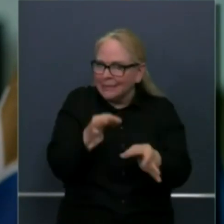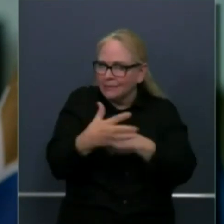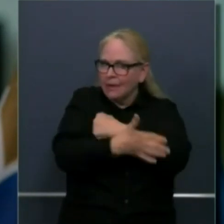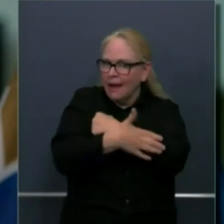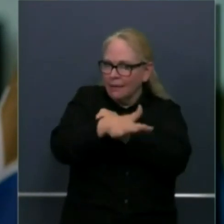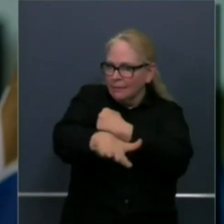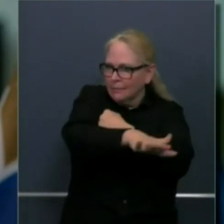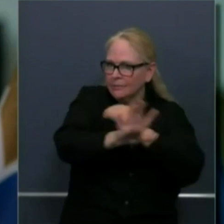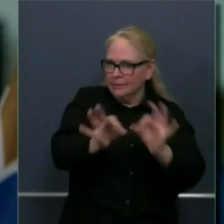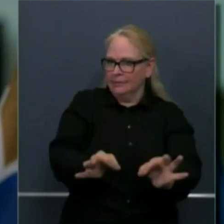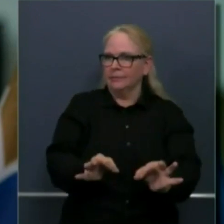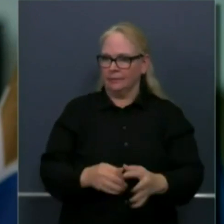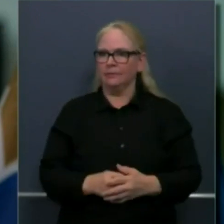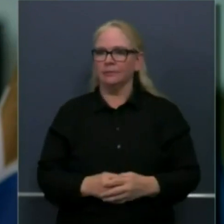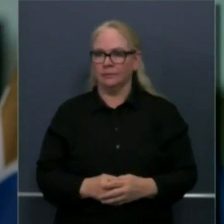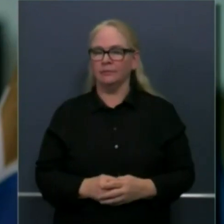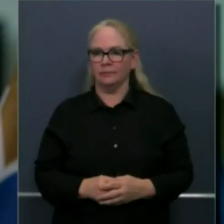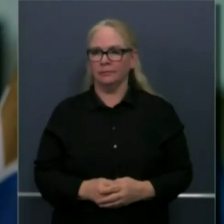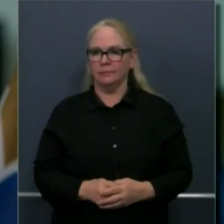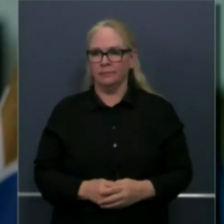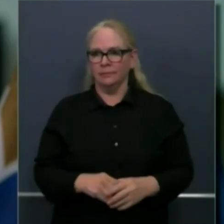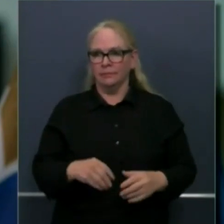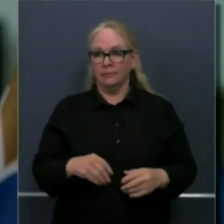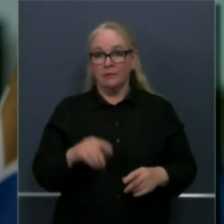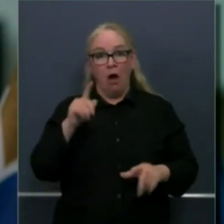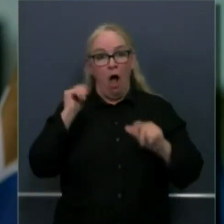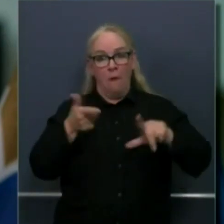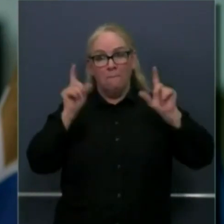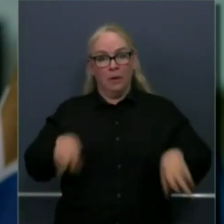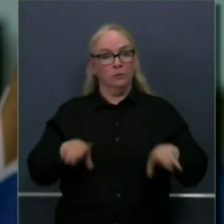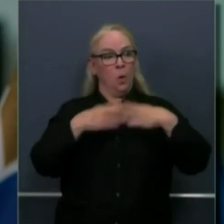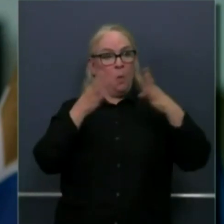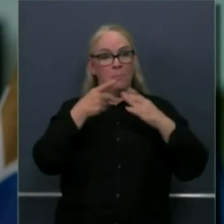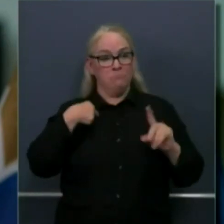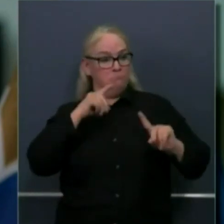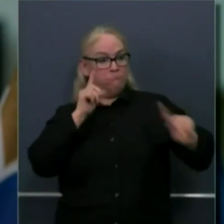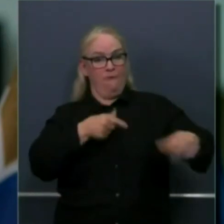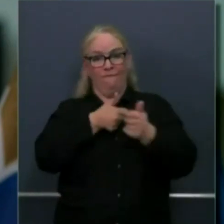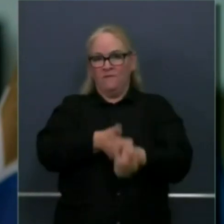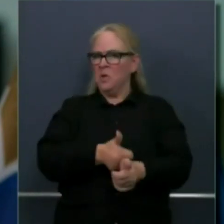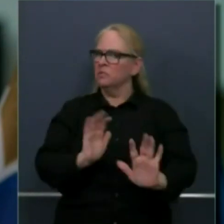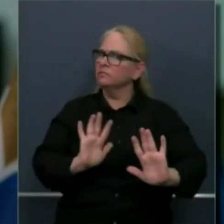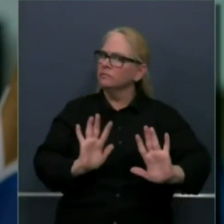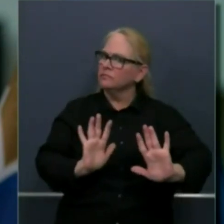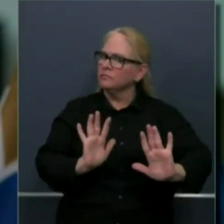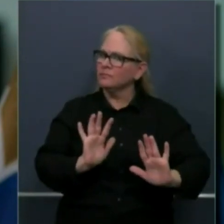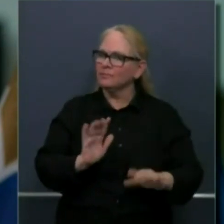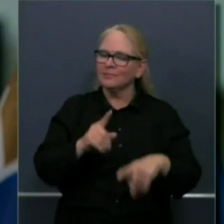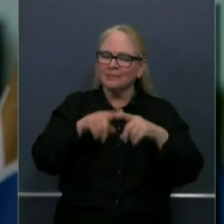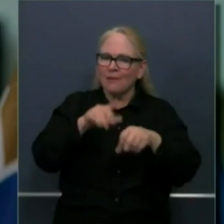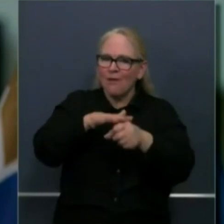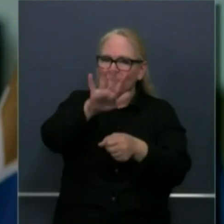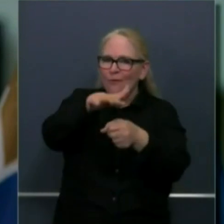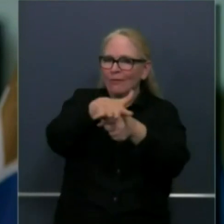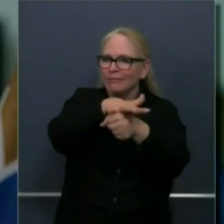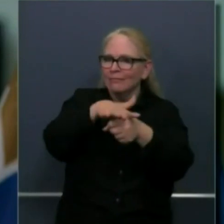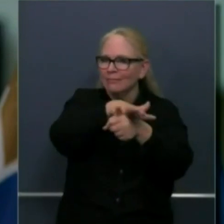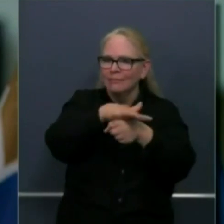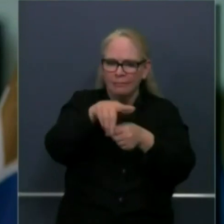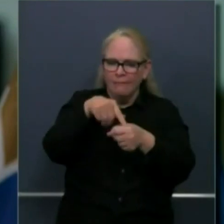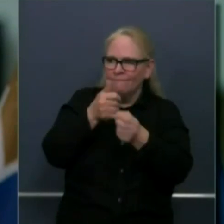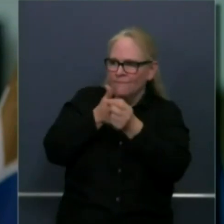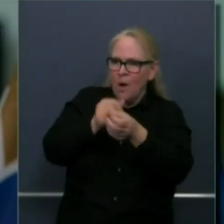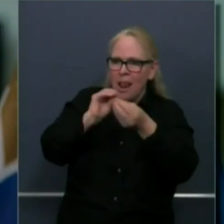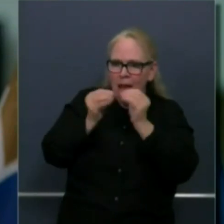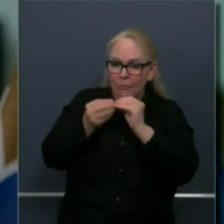so not everyone is compelled into this phase but that phase is afforded everybody and so those that